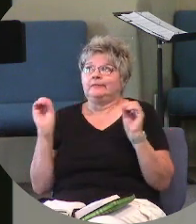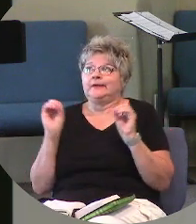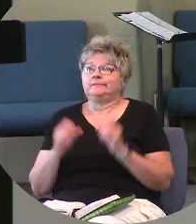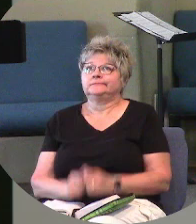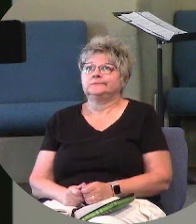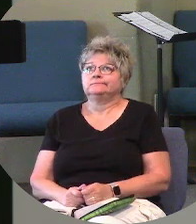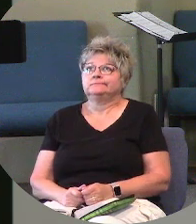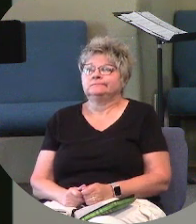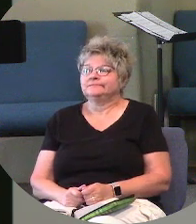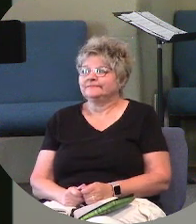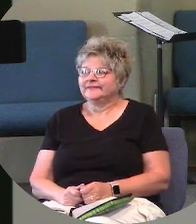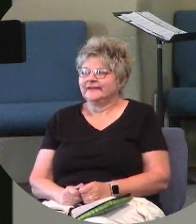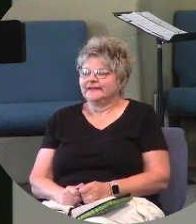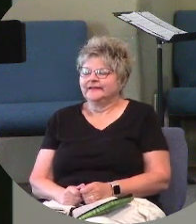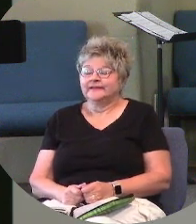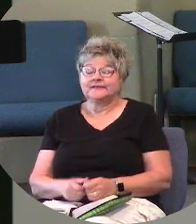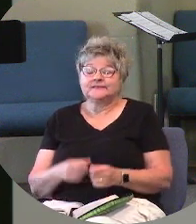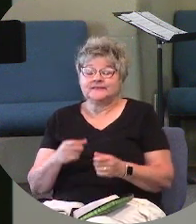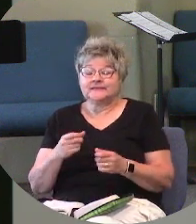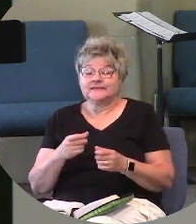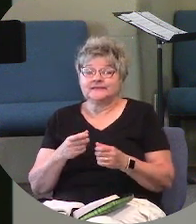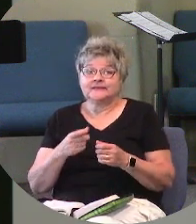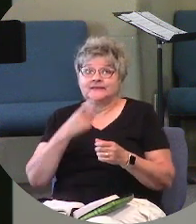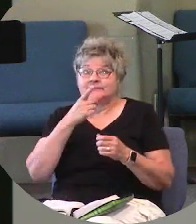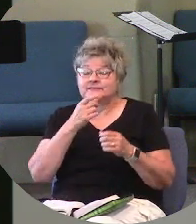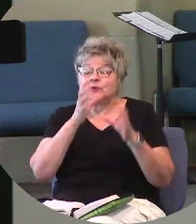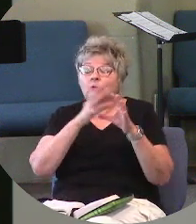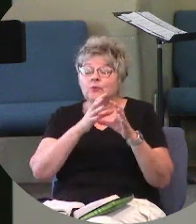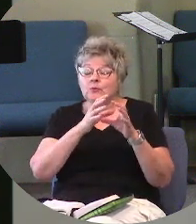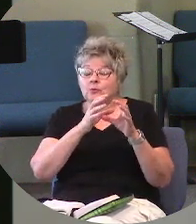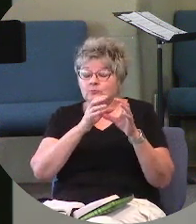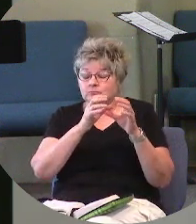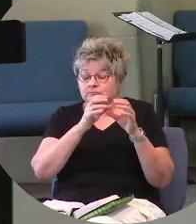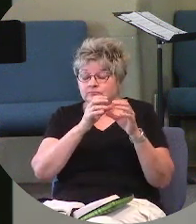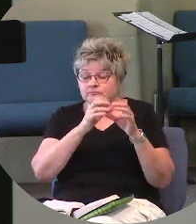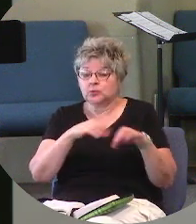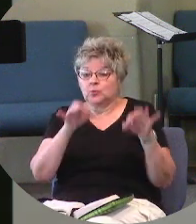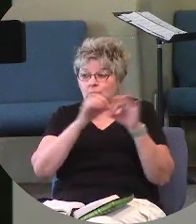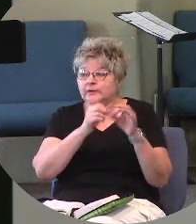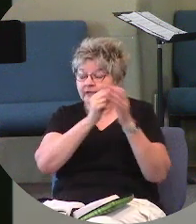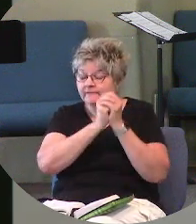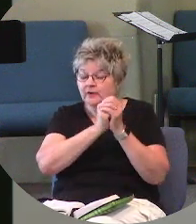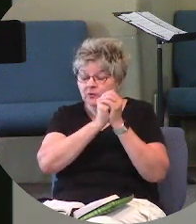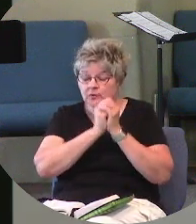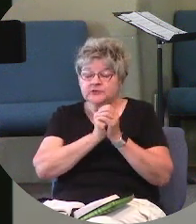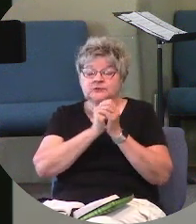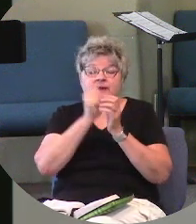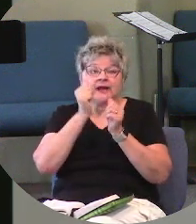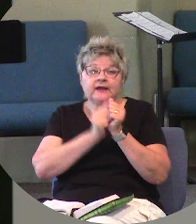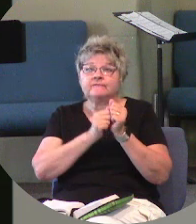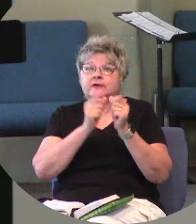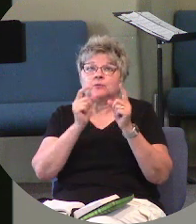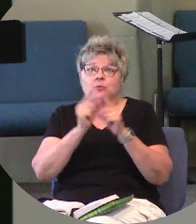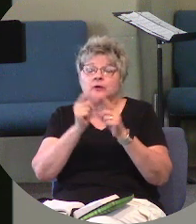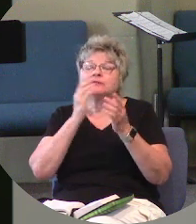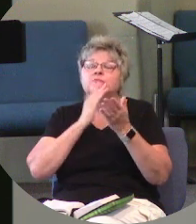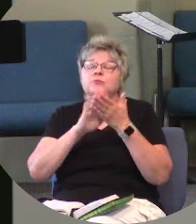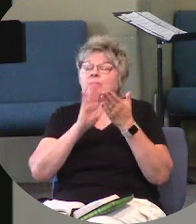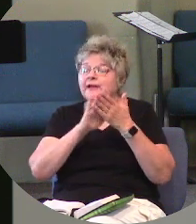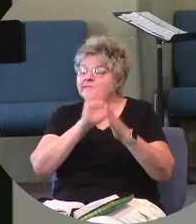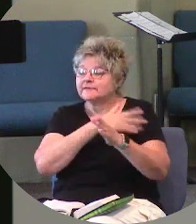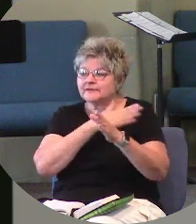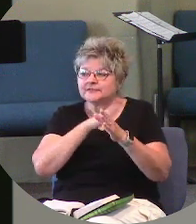Because he's either worthy of our worship, worthy of every praise that we sing to him, that we lift up to him, or he's not.